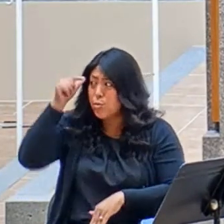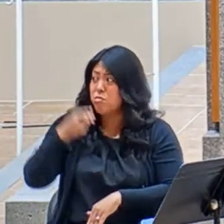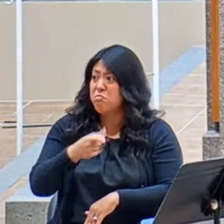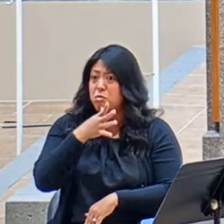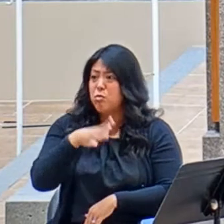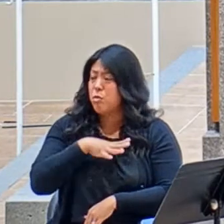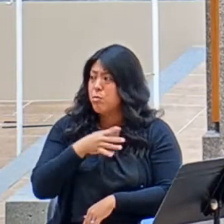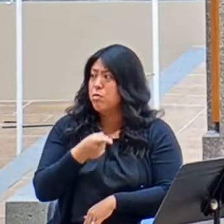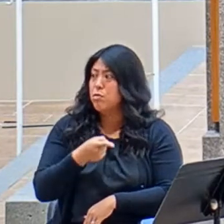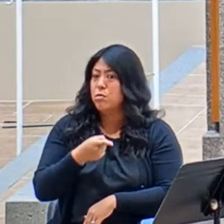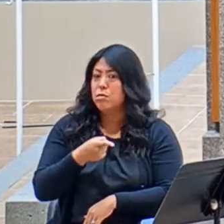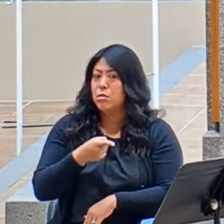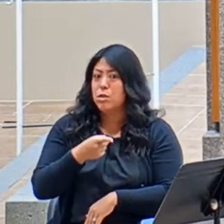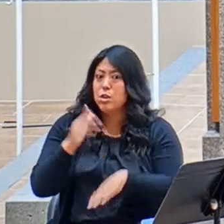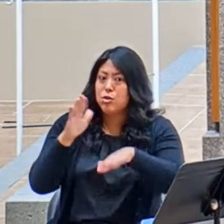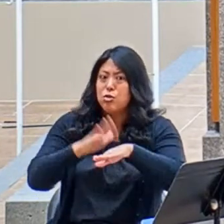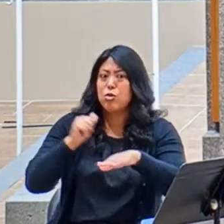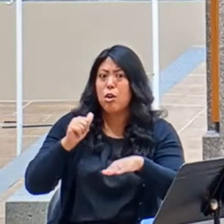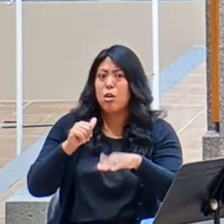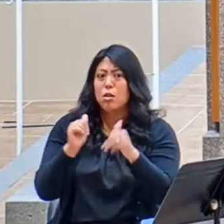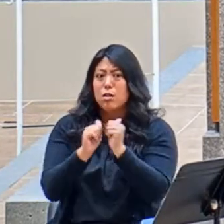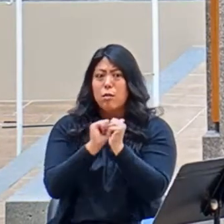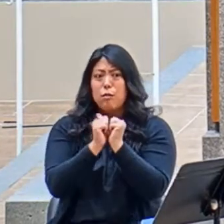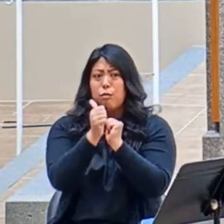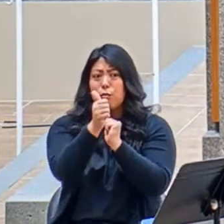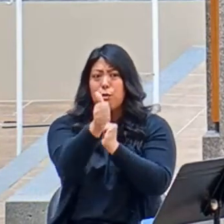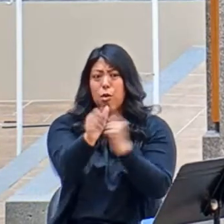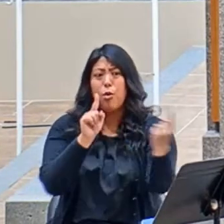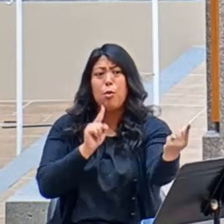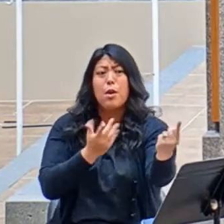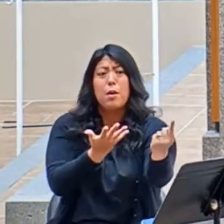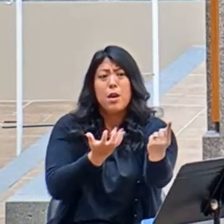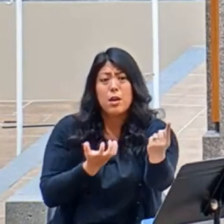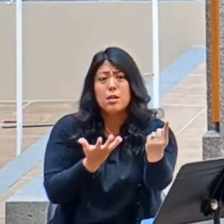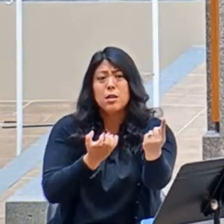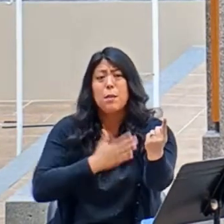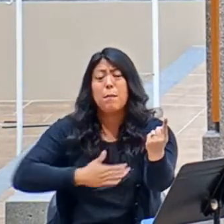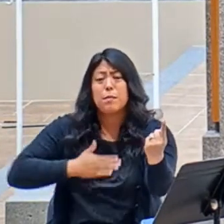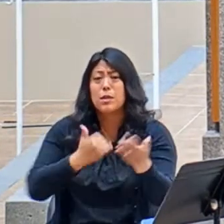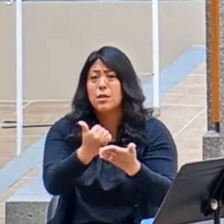She's calling from a distance, asking, pleading for help.